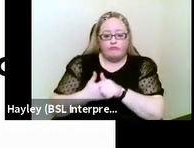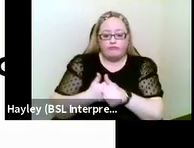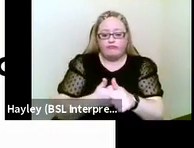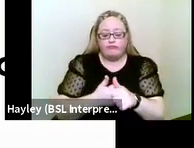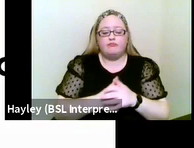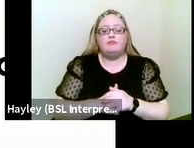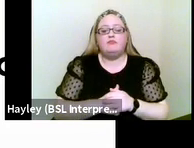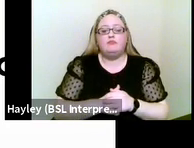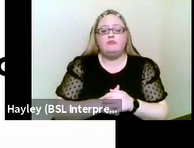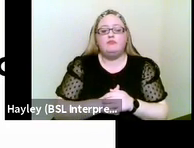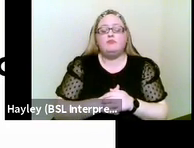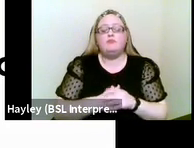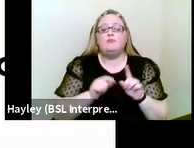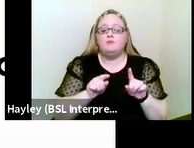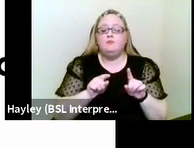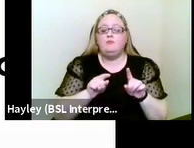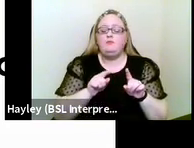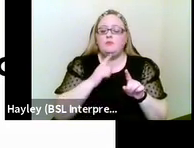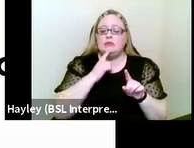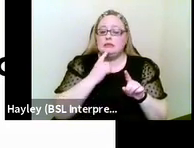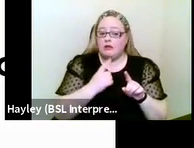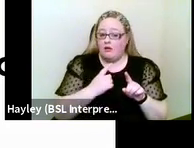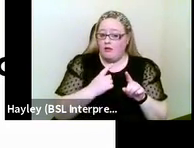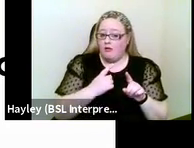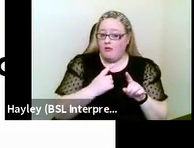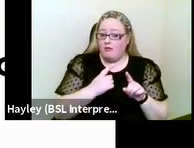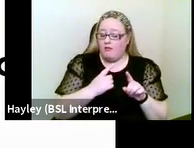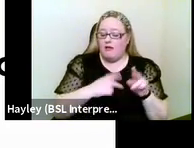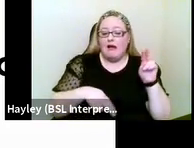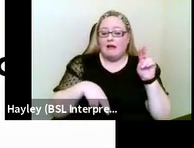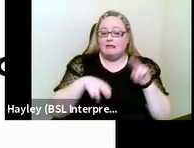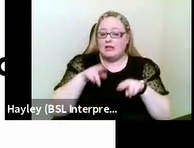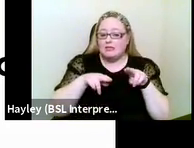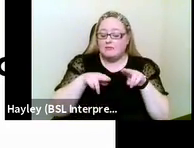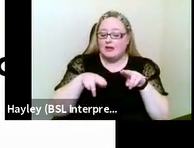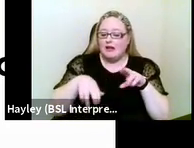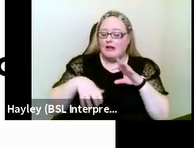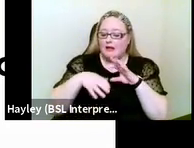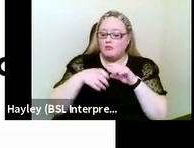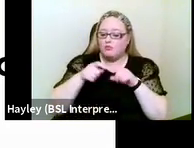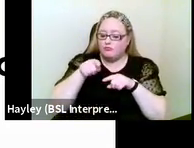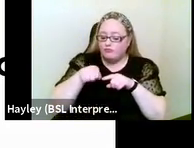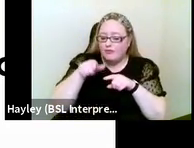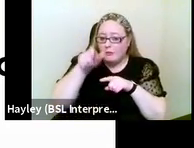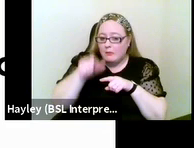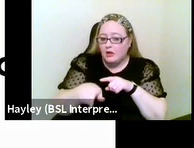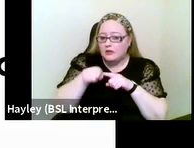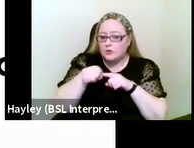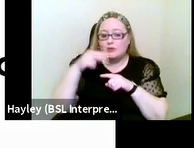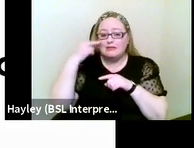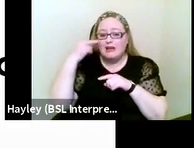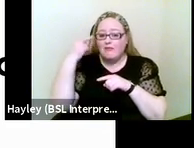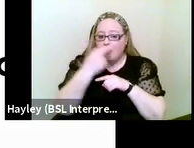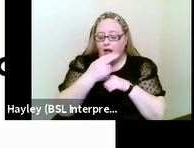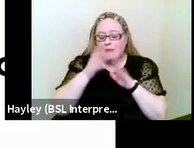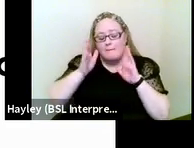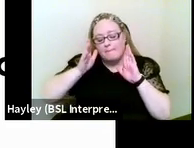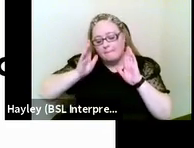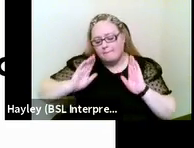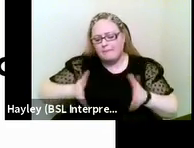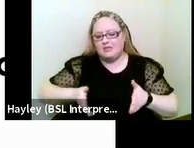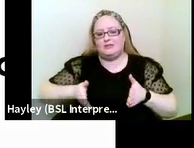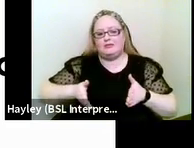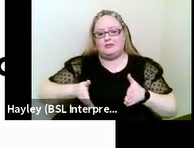this. An assessment which relates to an individual who is deafblind must be carried out